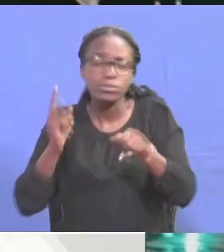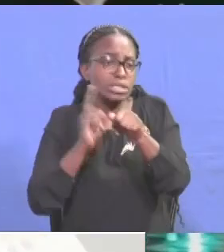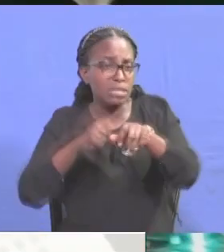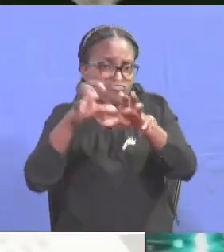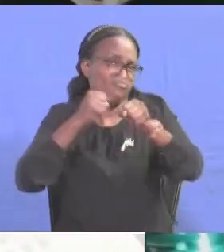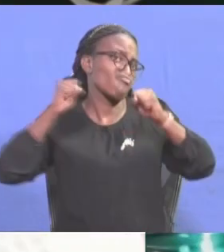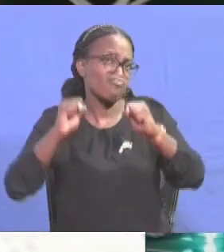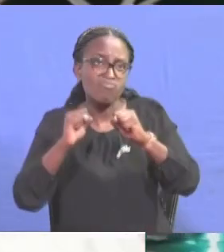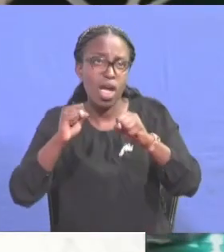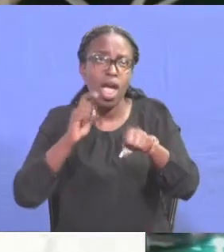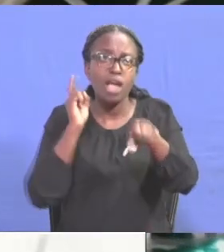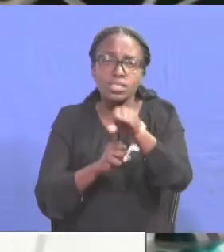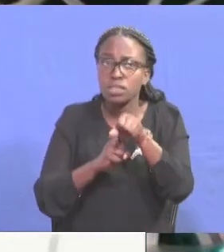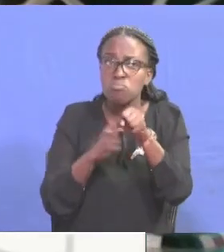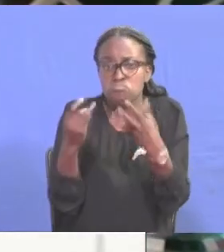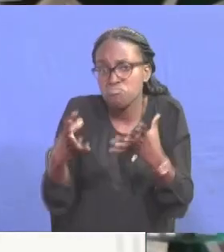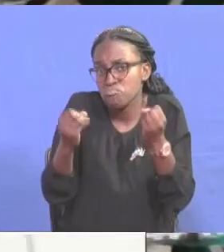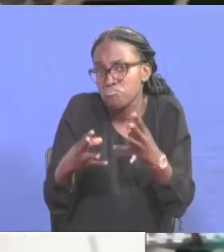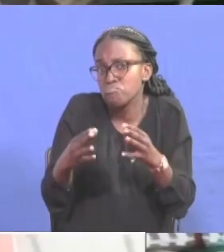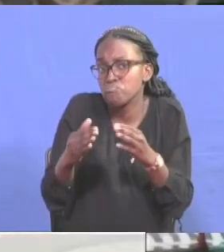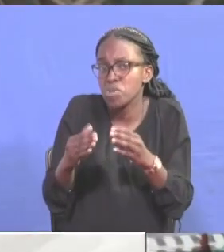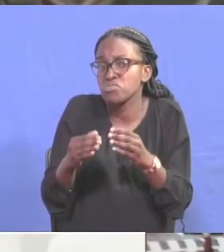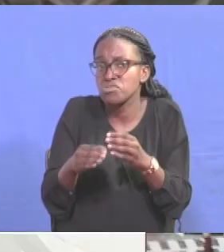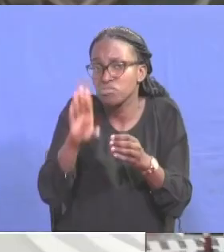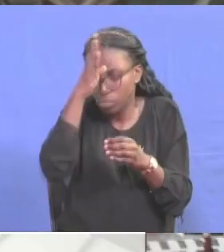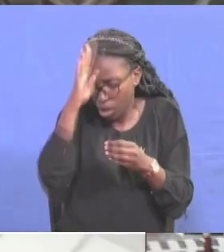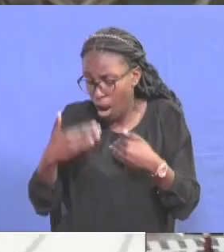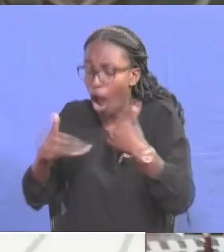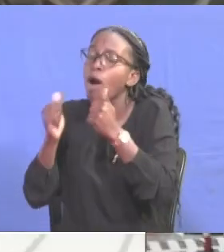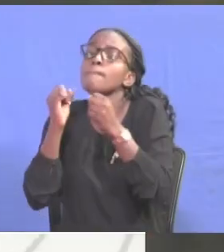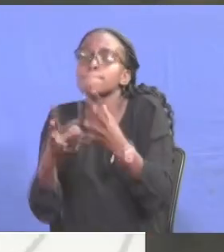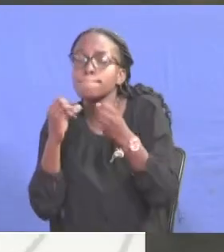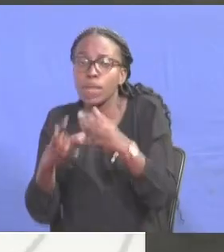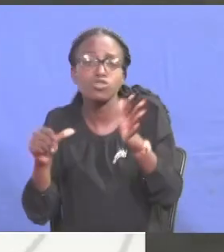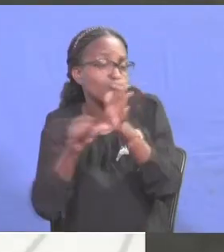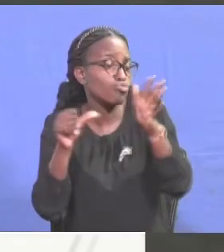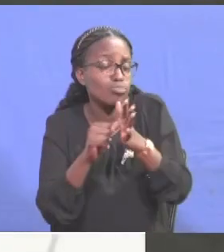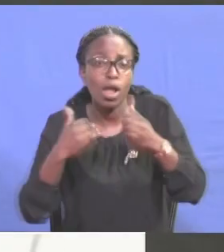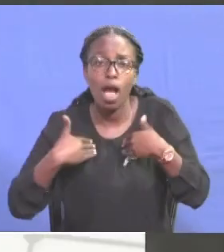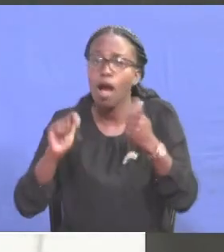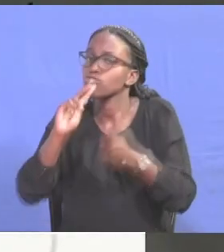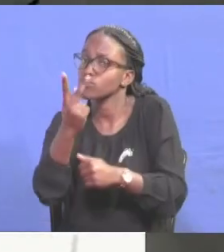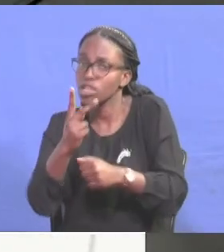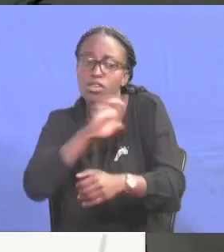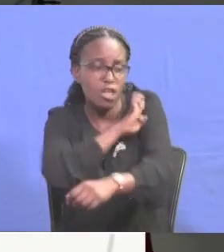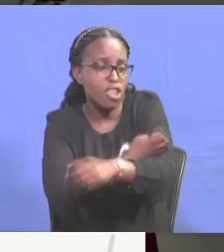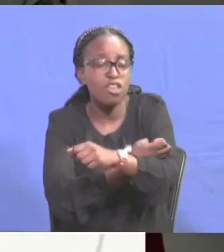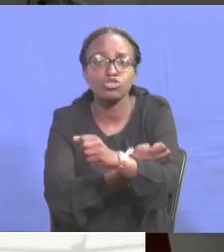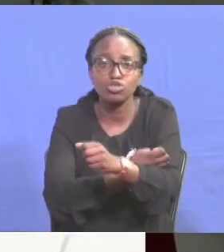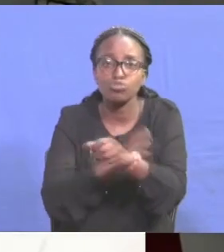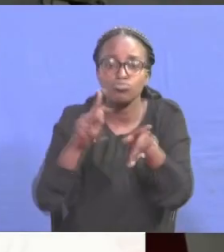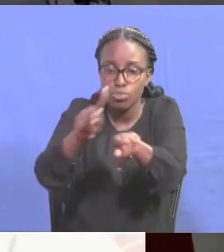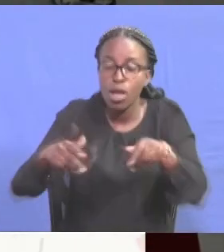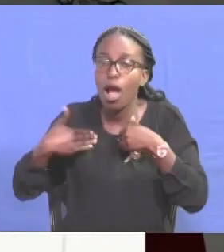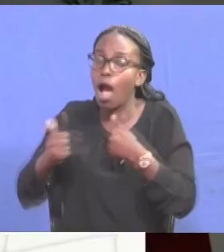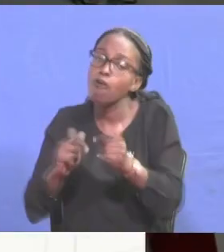Critics argue that this partnership could have far-reaching effects on Kenya's energy sector, potentially increasing